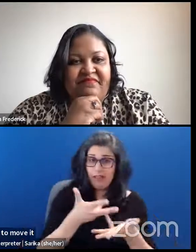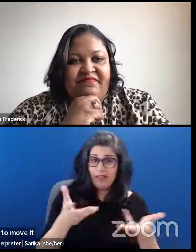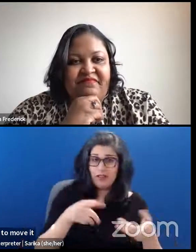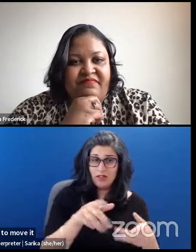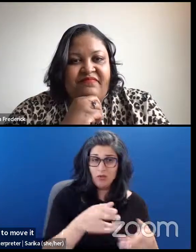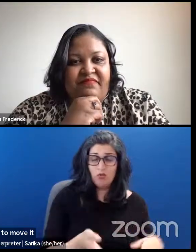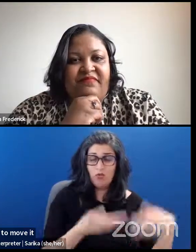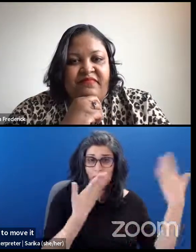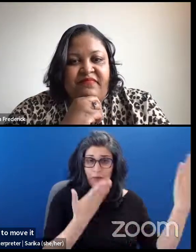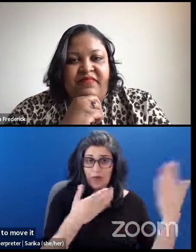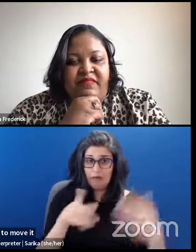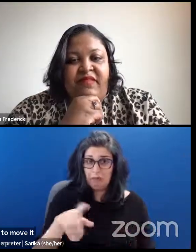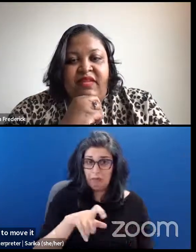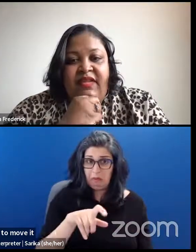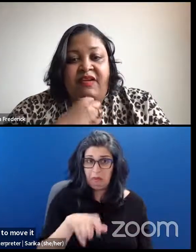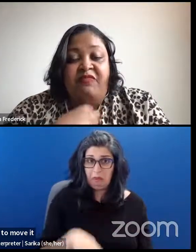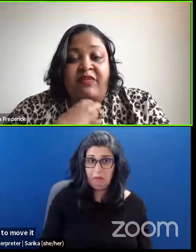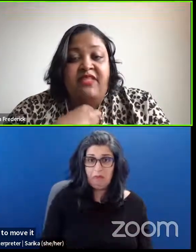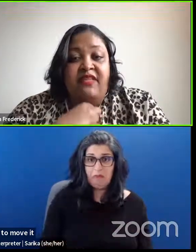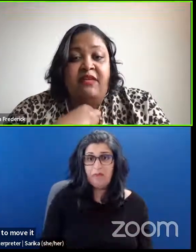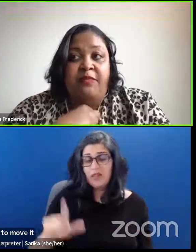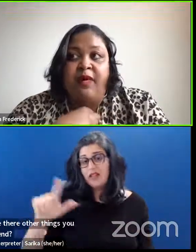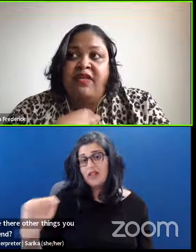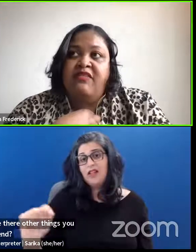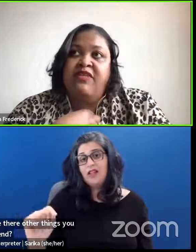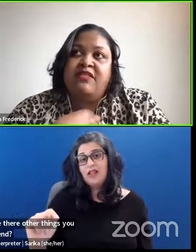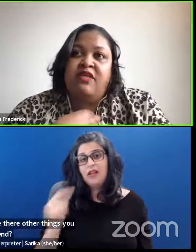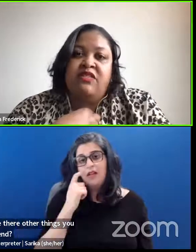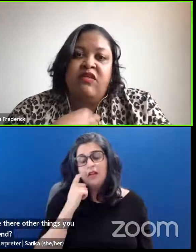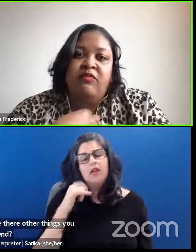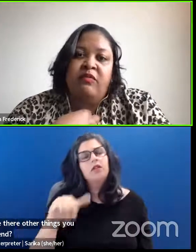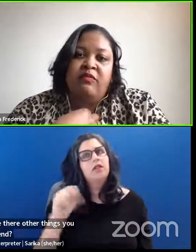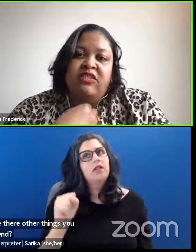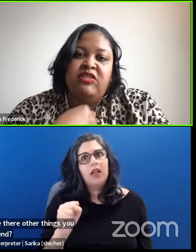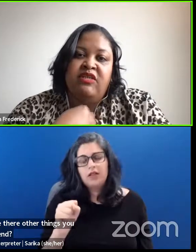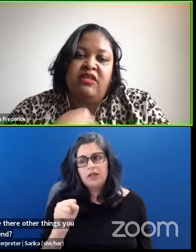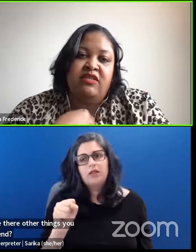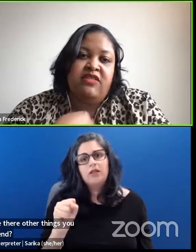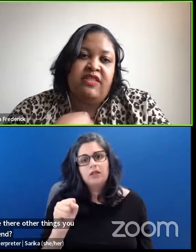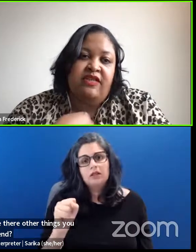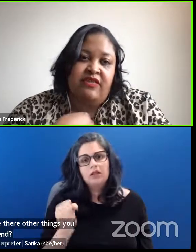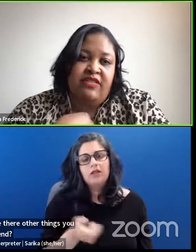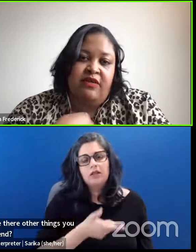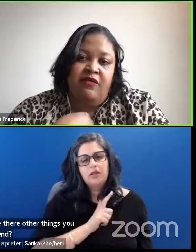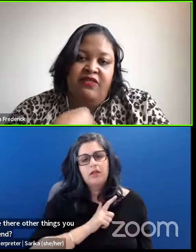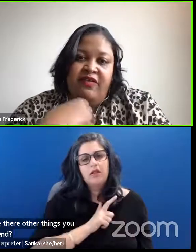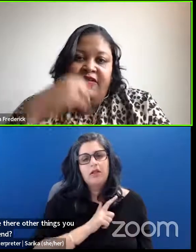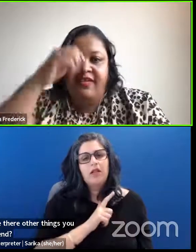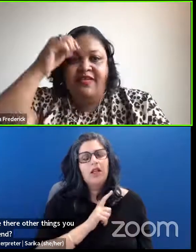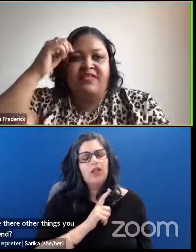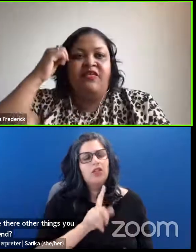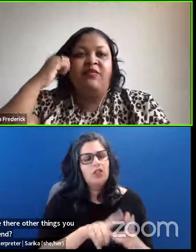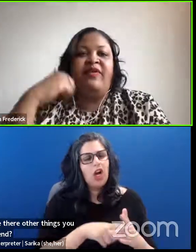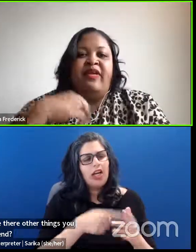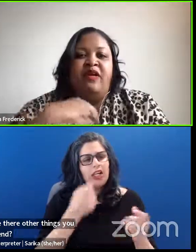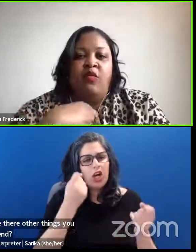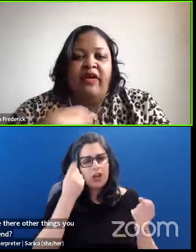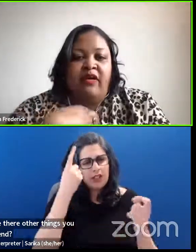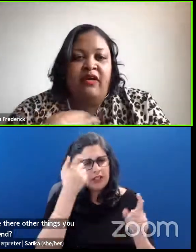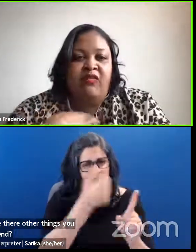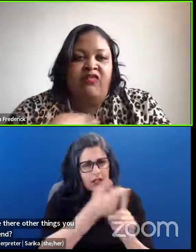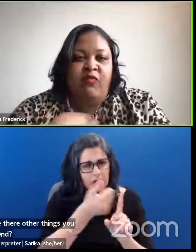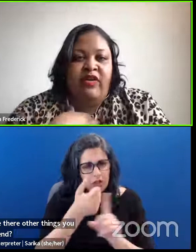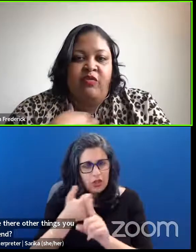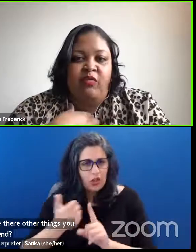recommend? Yeah. First, I think part of it is also starting to understand yourself. So being